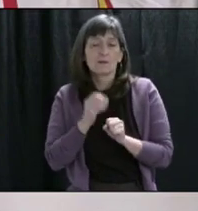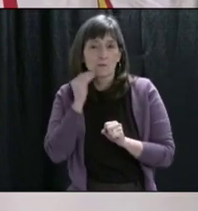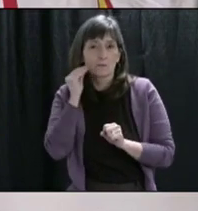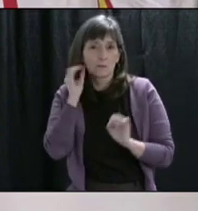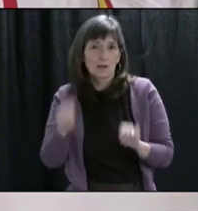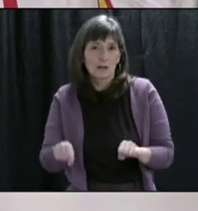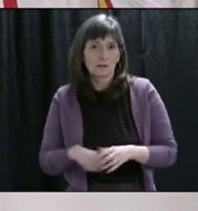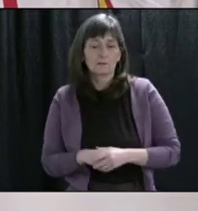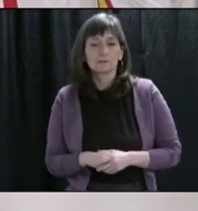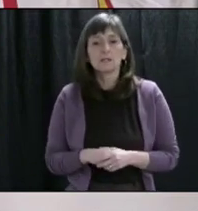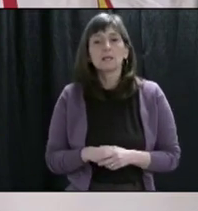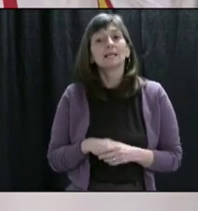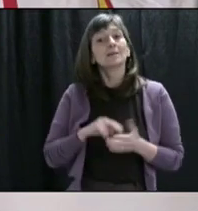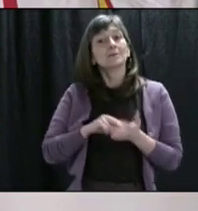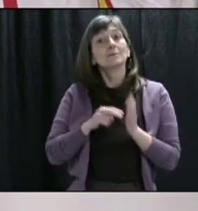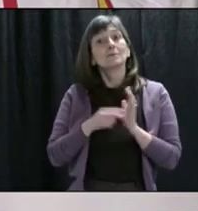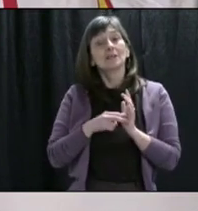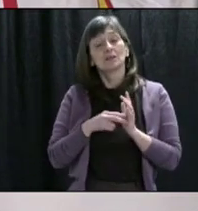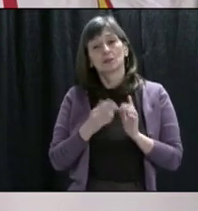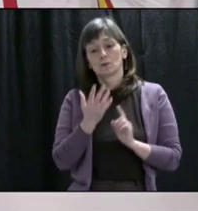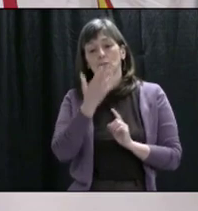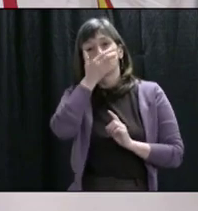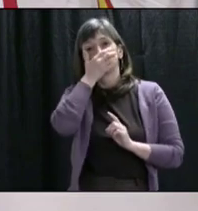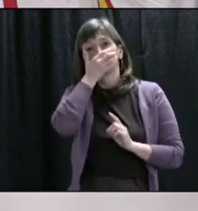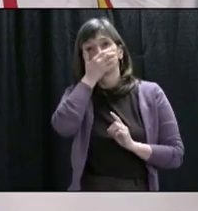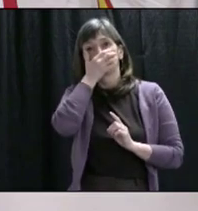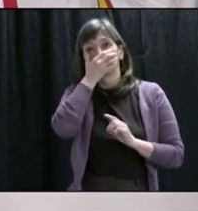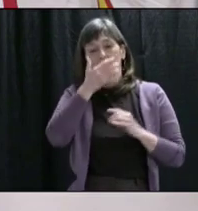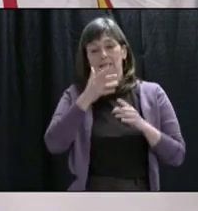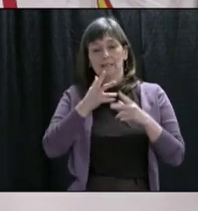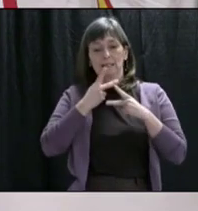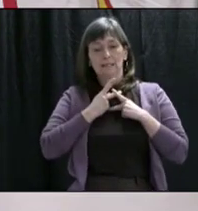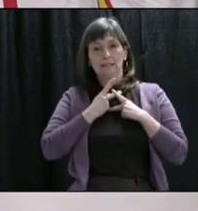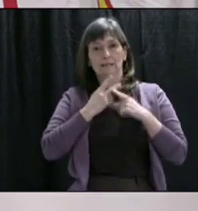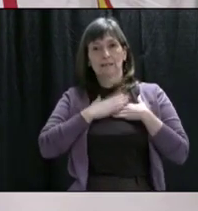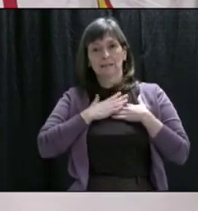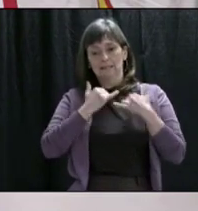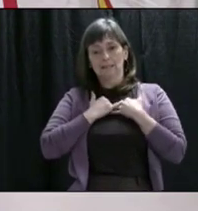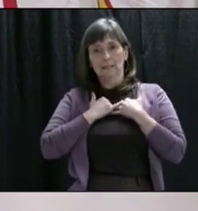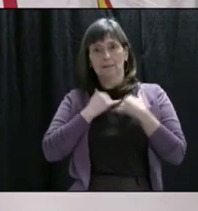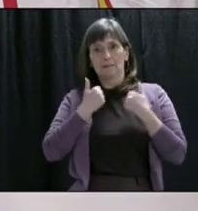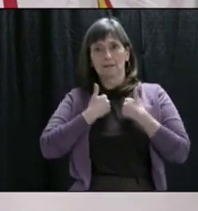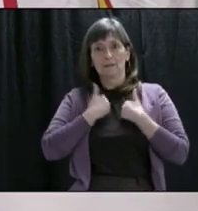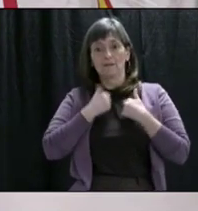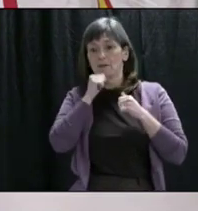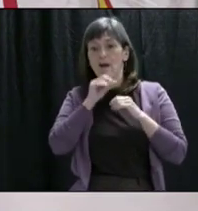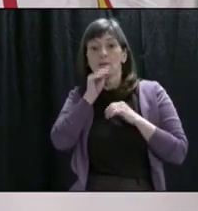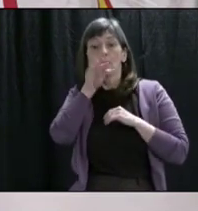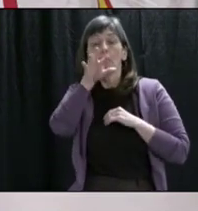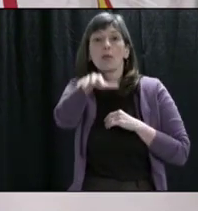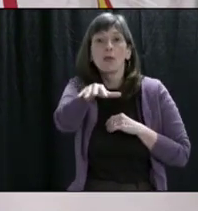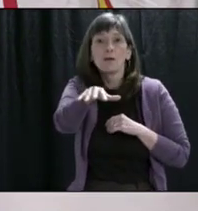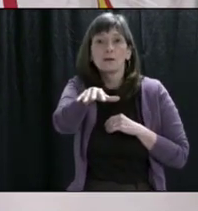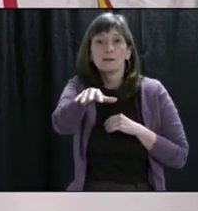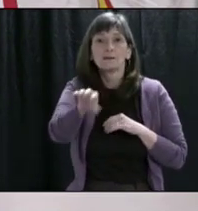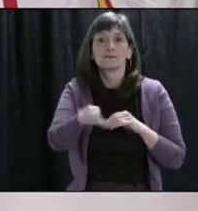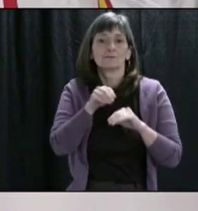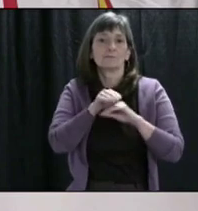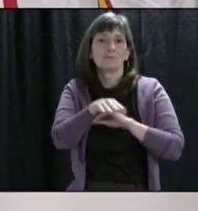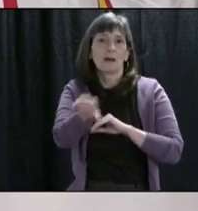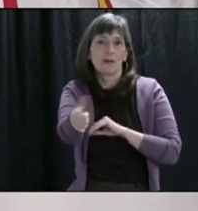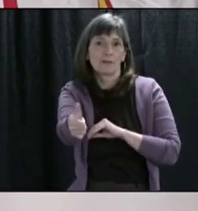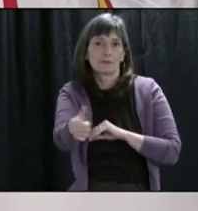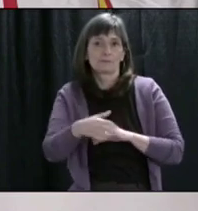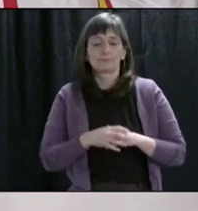others around you by preventing your respiratory droplets from being spread to others or landing on surfaces. This is particularly